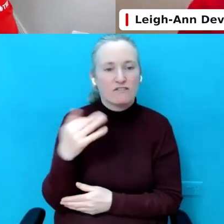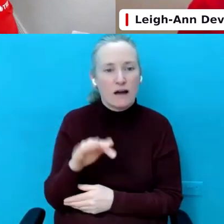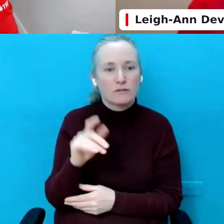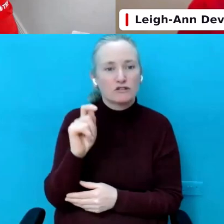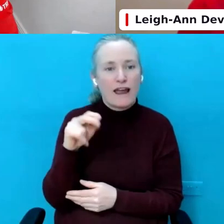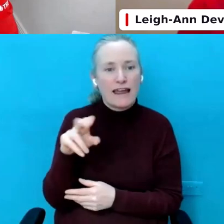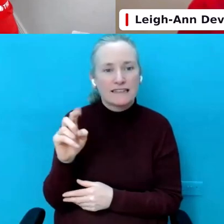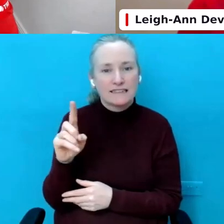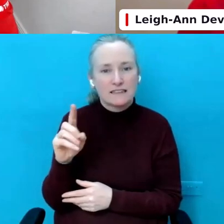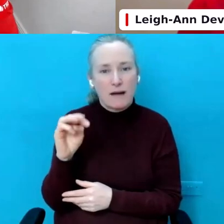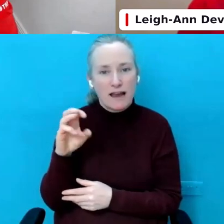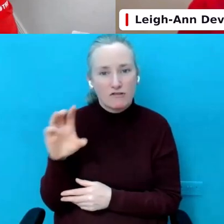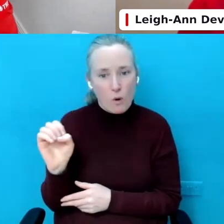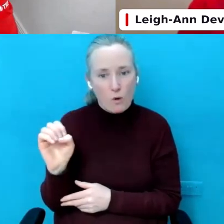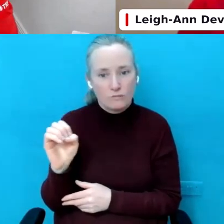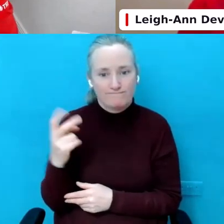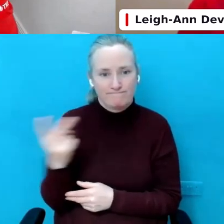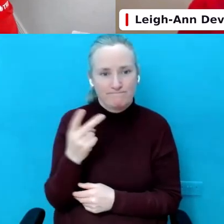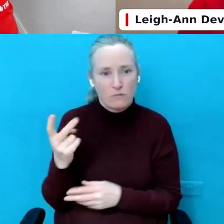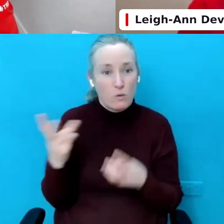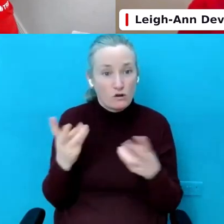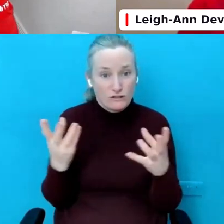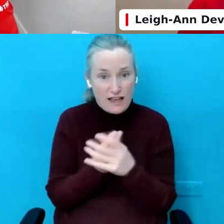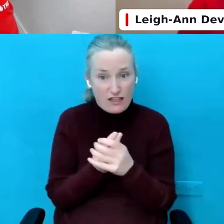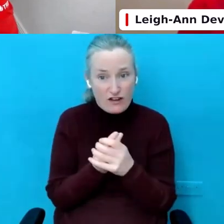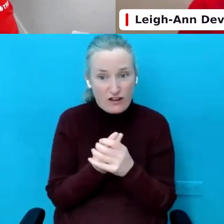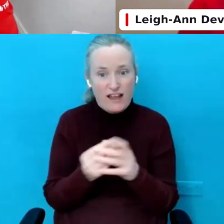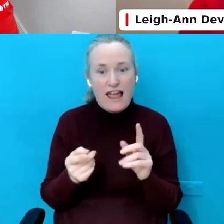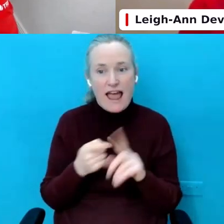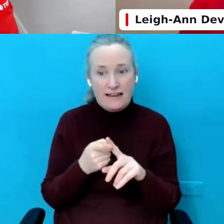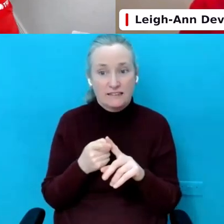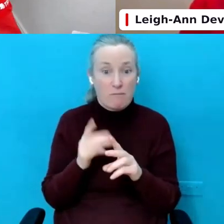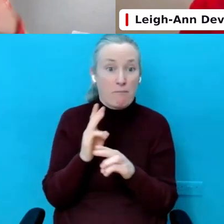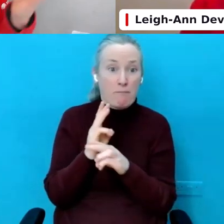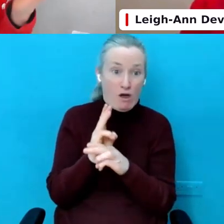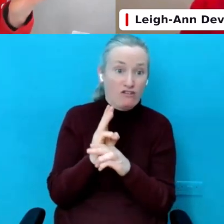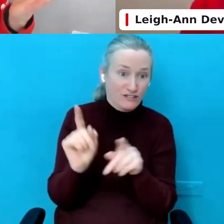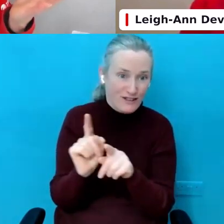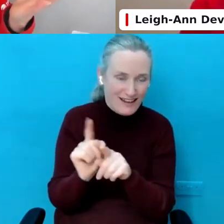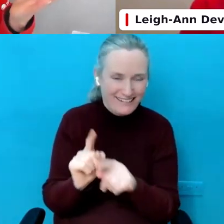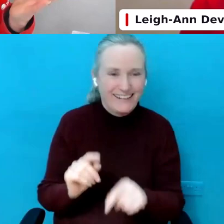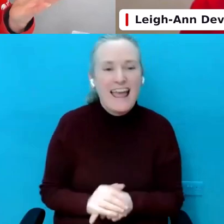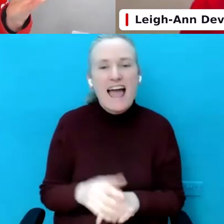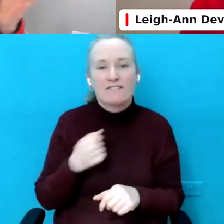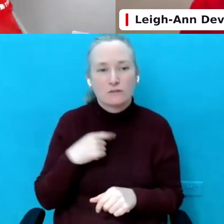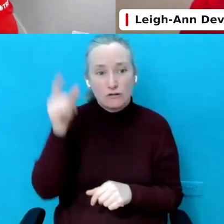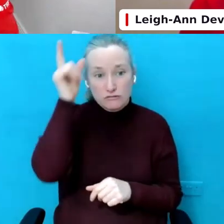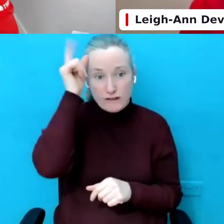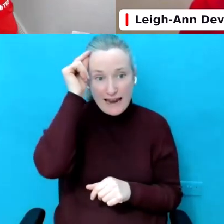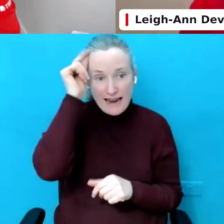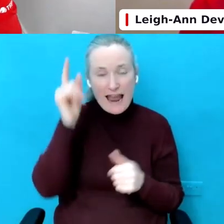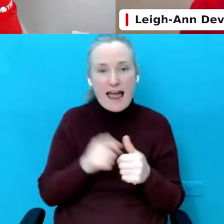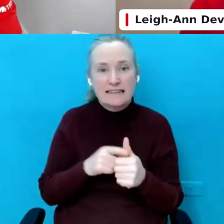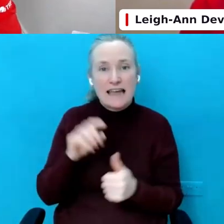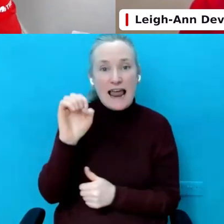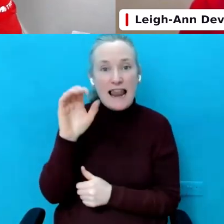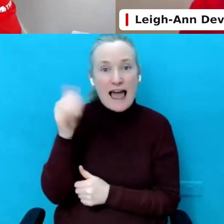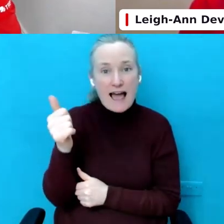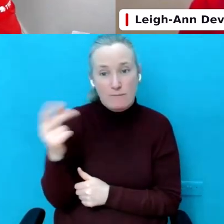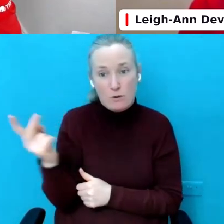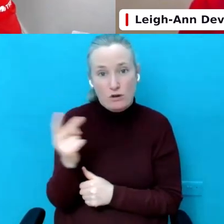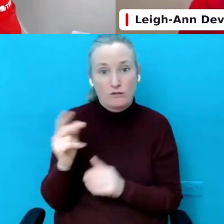colleague and co-worker and also parent. And then I have Ray and Ella who are signing